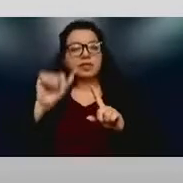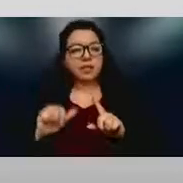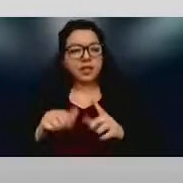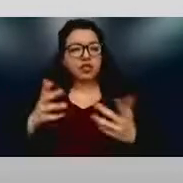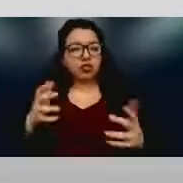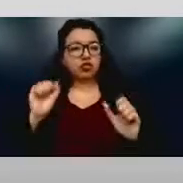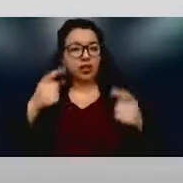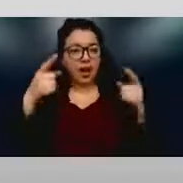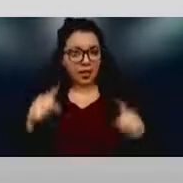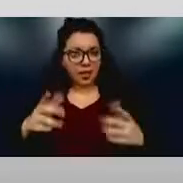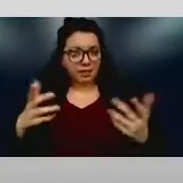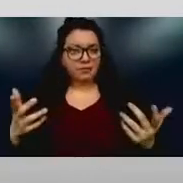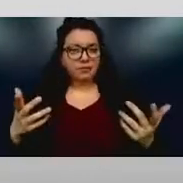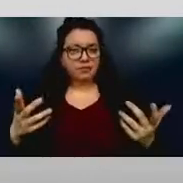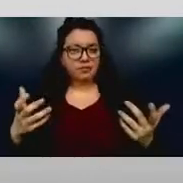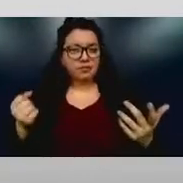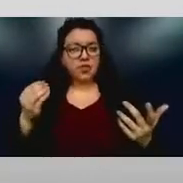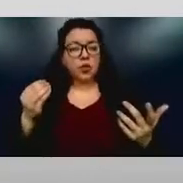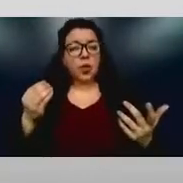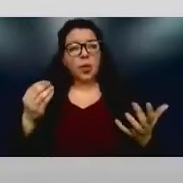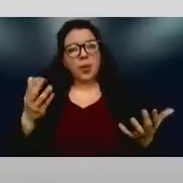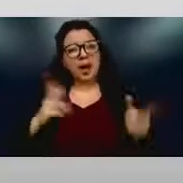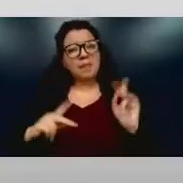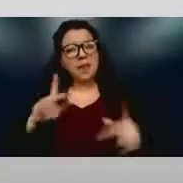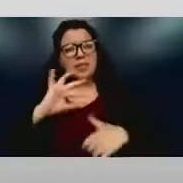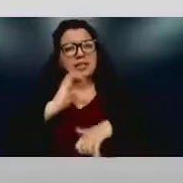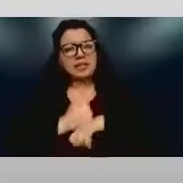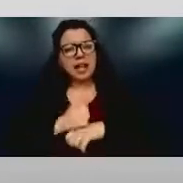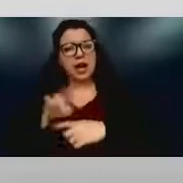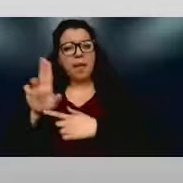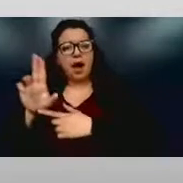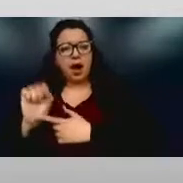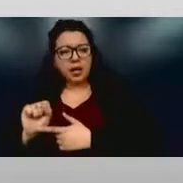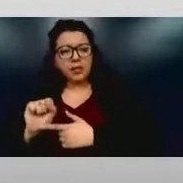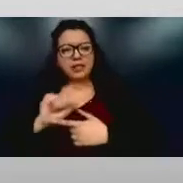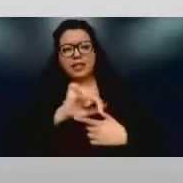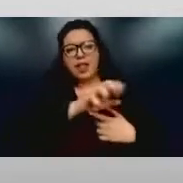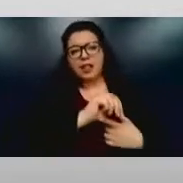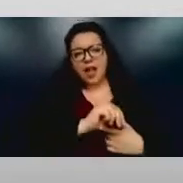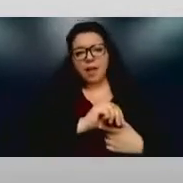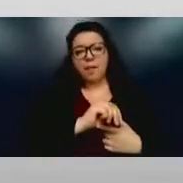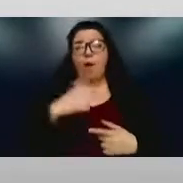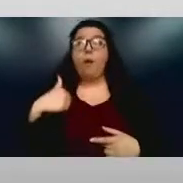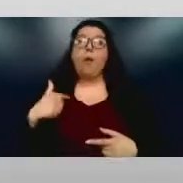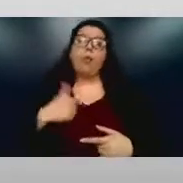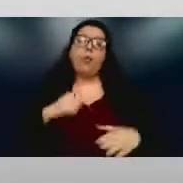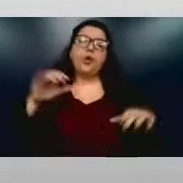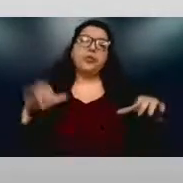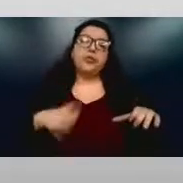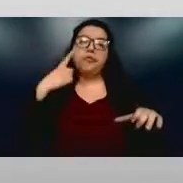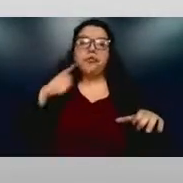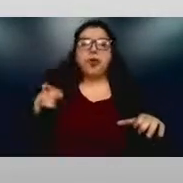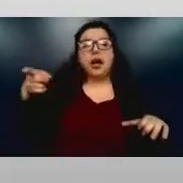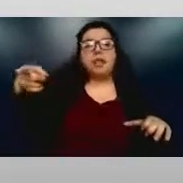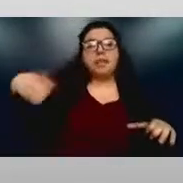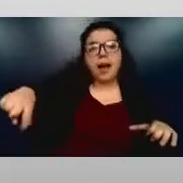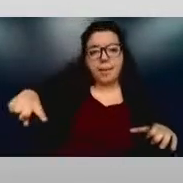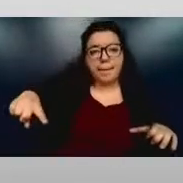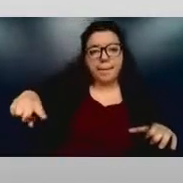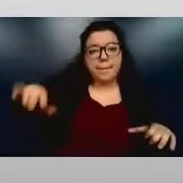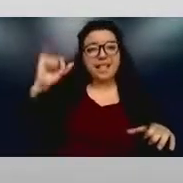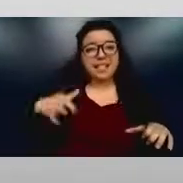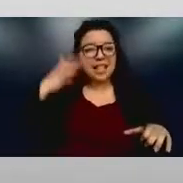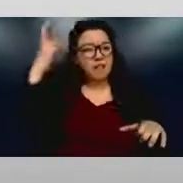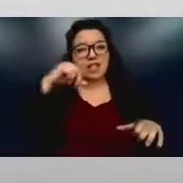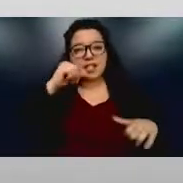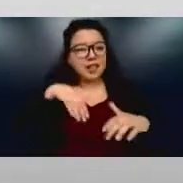that disabled people are other and it's them that we're doing these things for, that's the reason why we don't have things that are accessible. So I'm using this one to